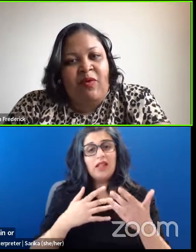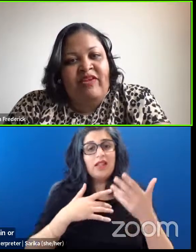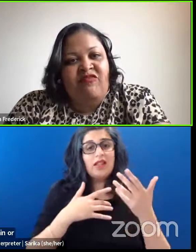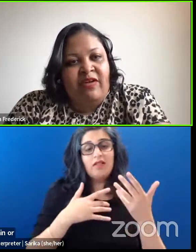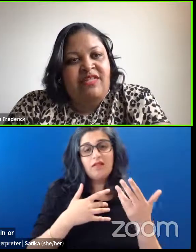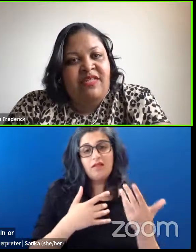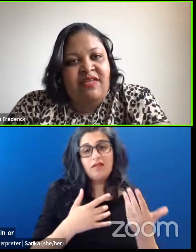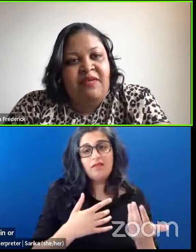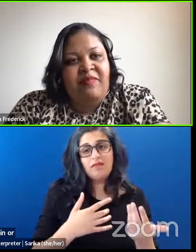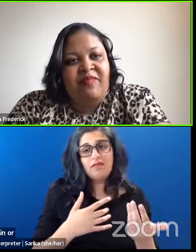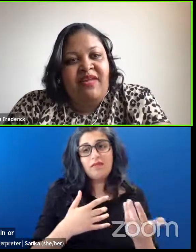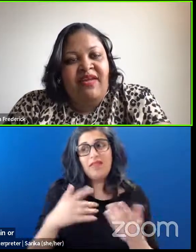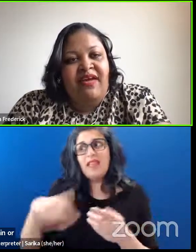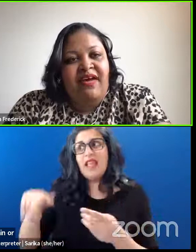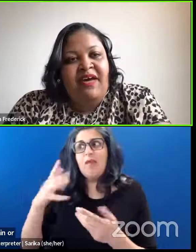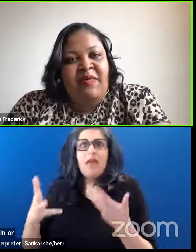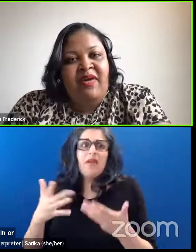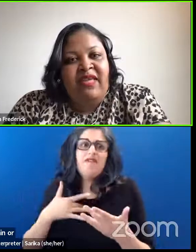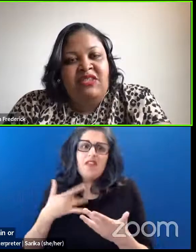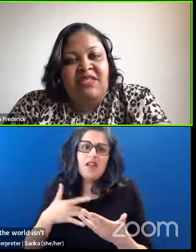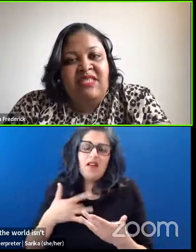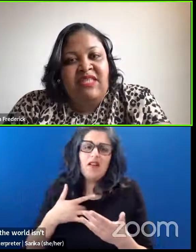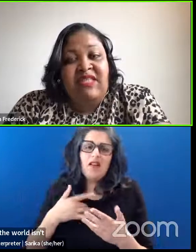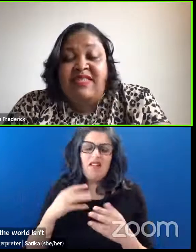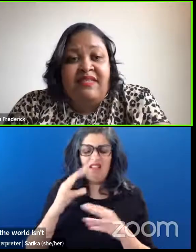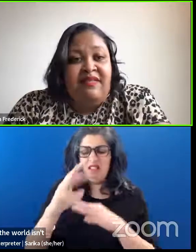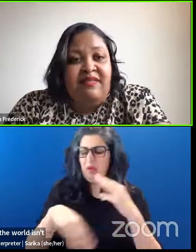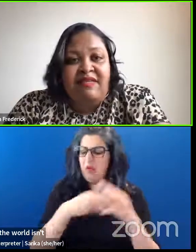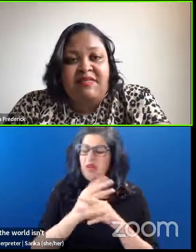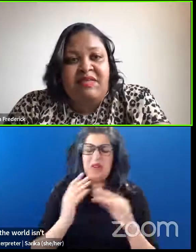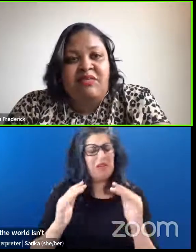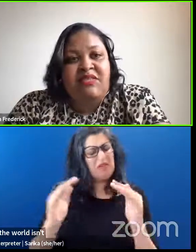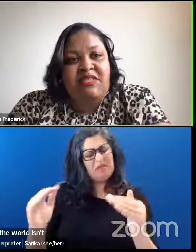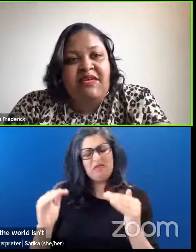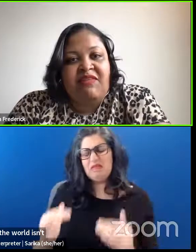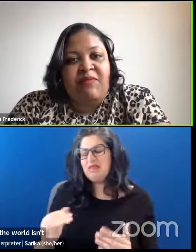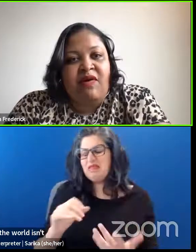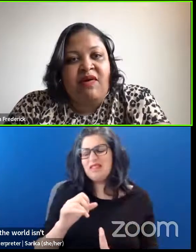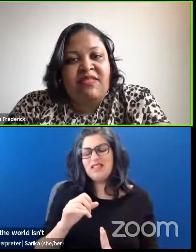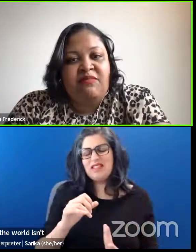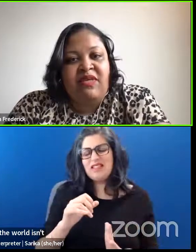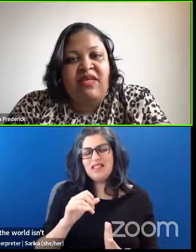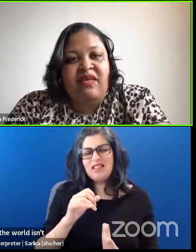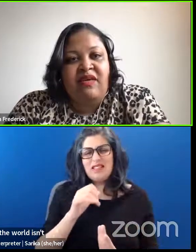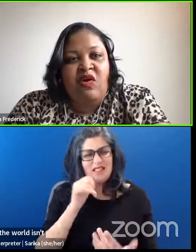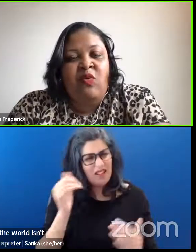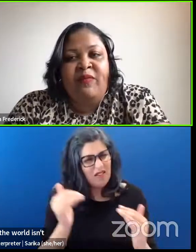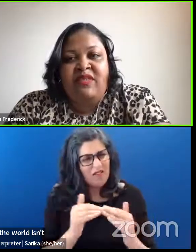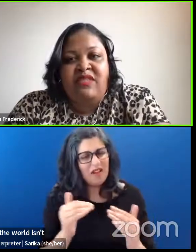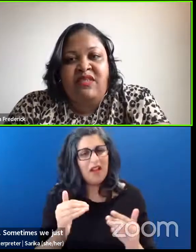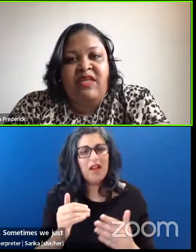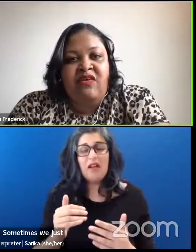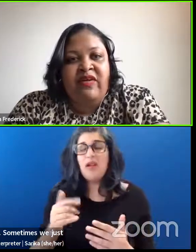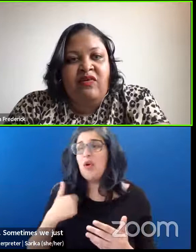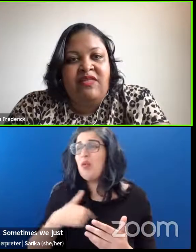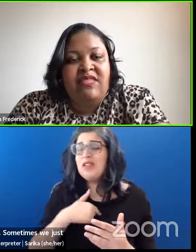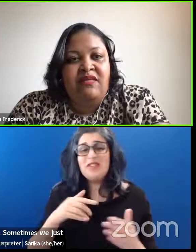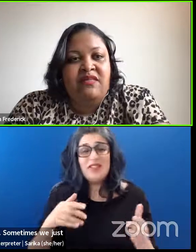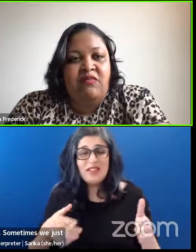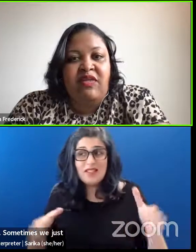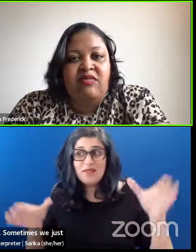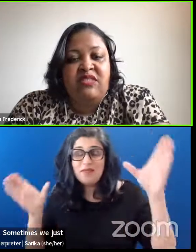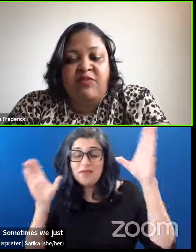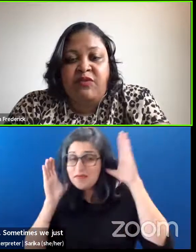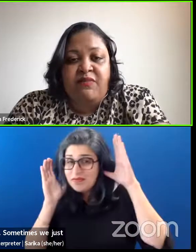quite fair to them. And just listen. Sometimes we just have to pause and be open to hearing or